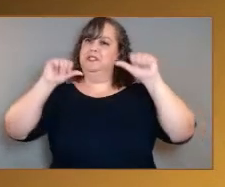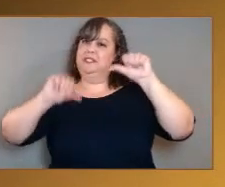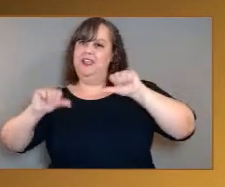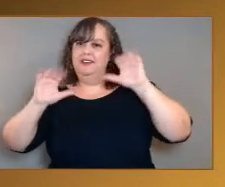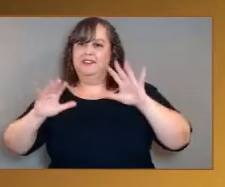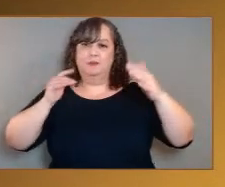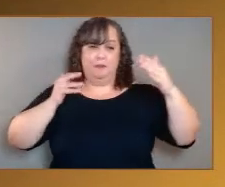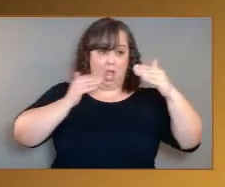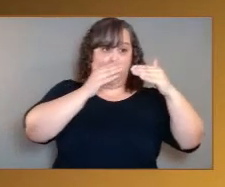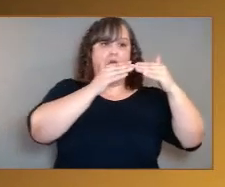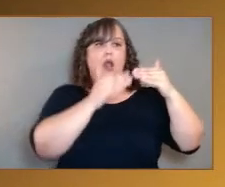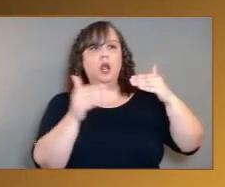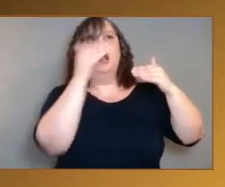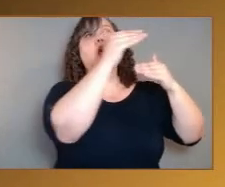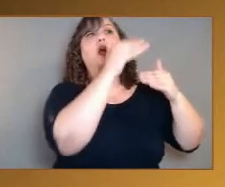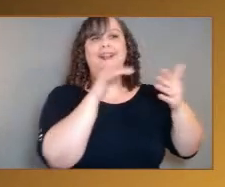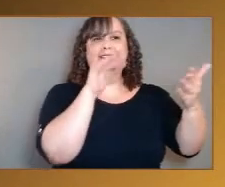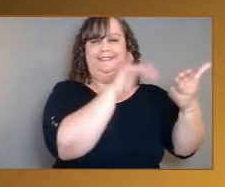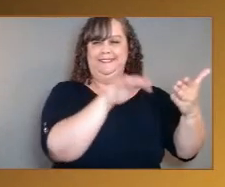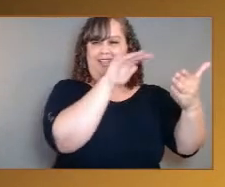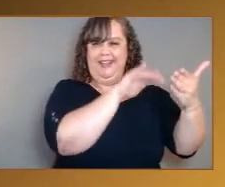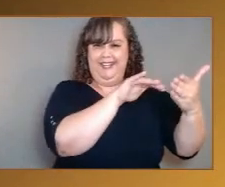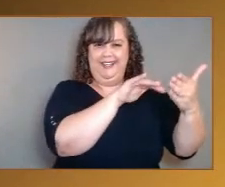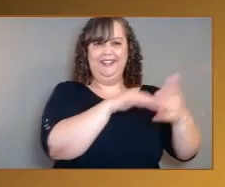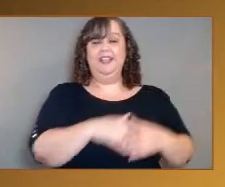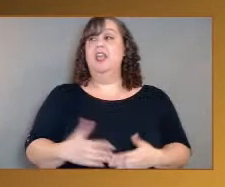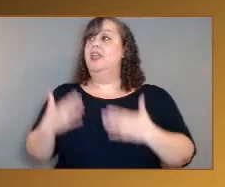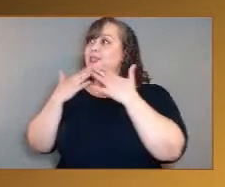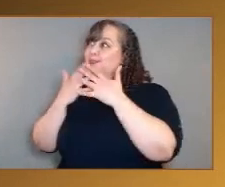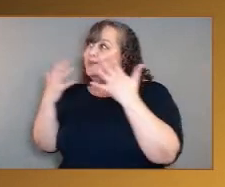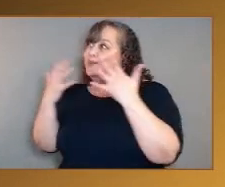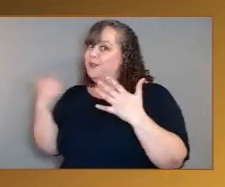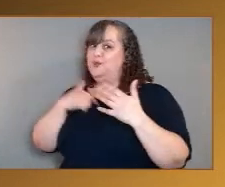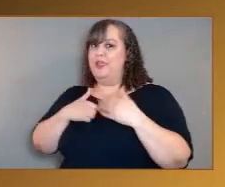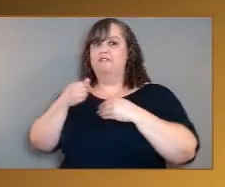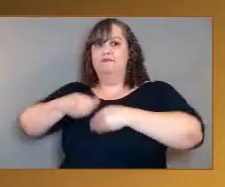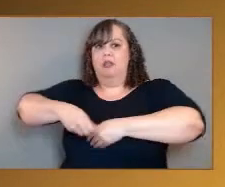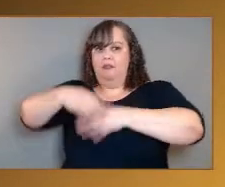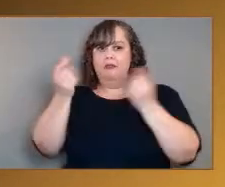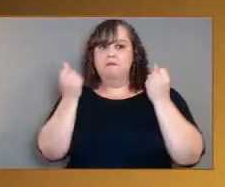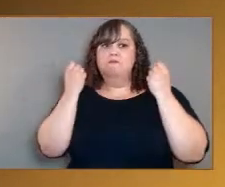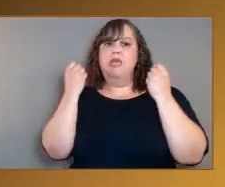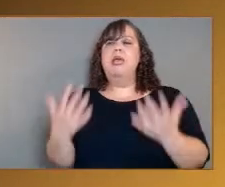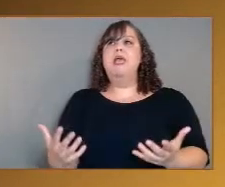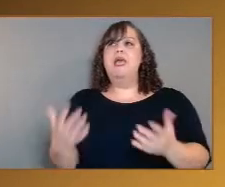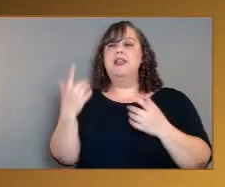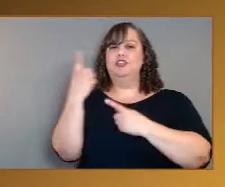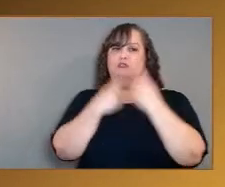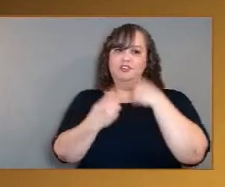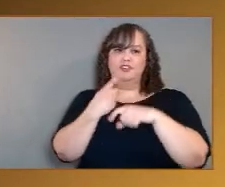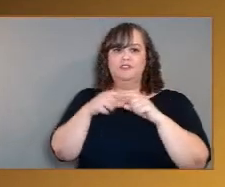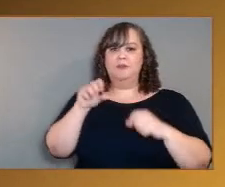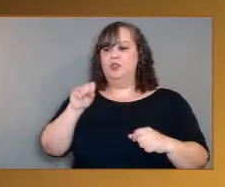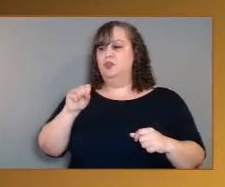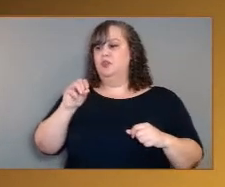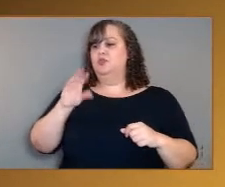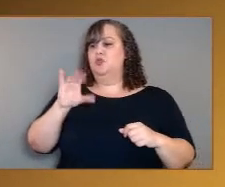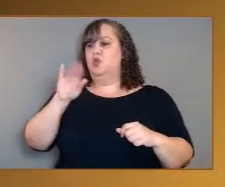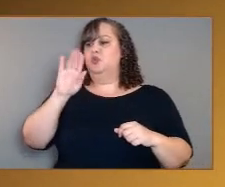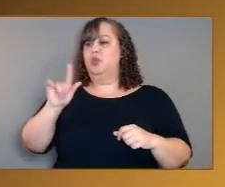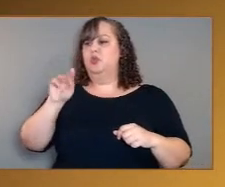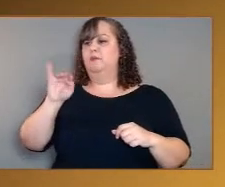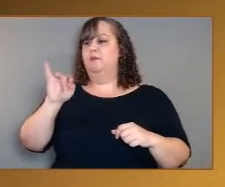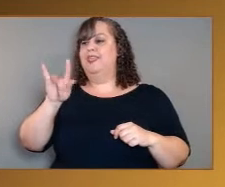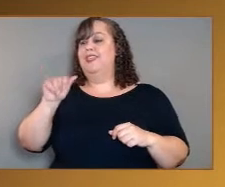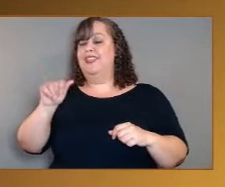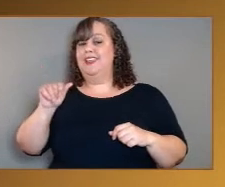Thank you so much. We have a lot more questions coming in from social media and online. But all of you sending your questions